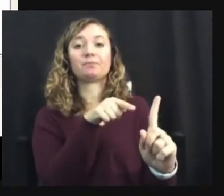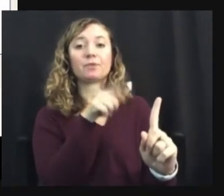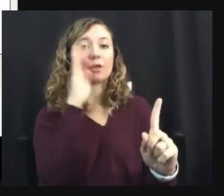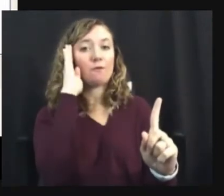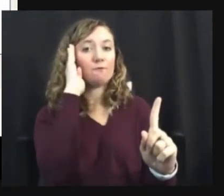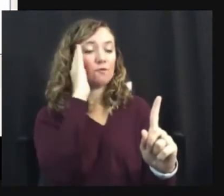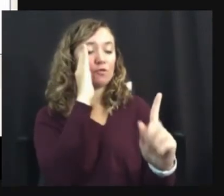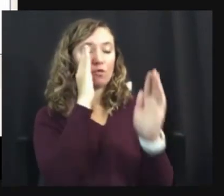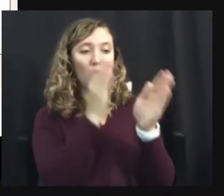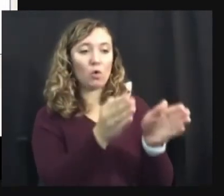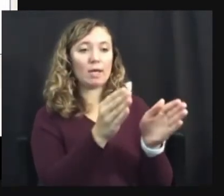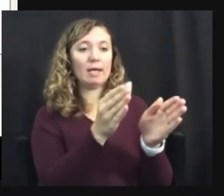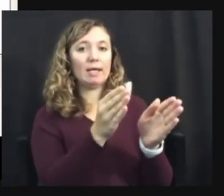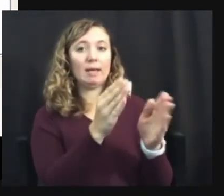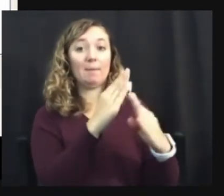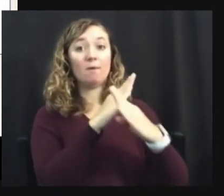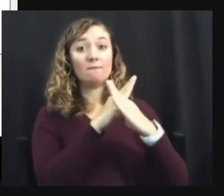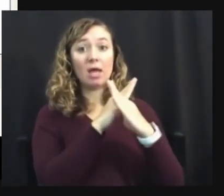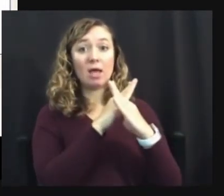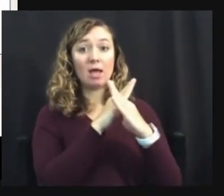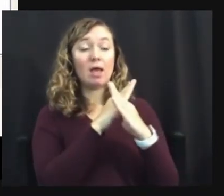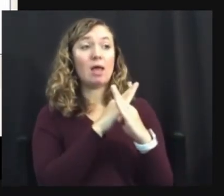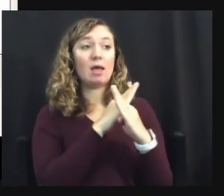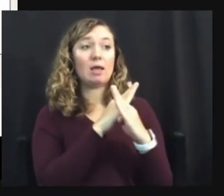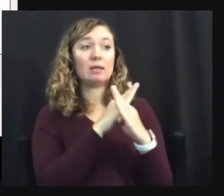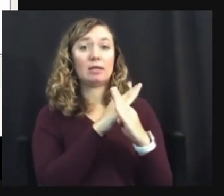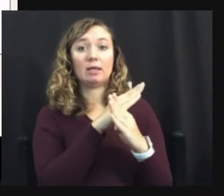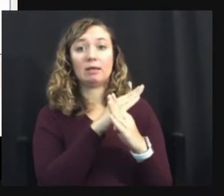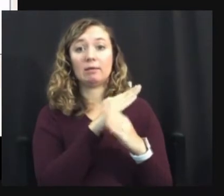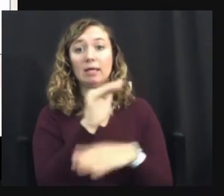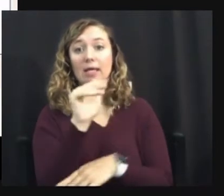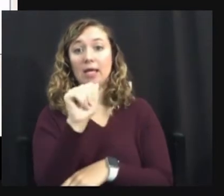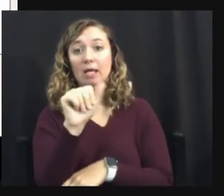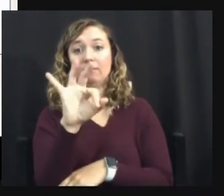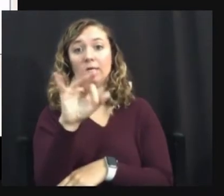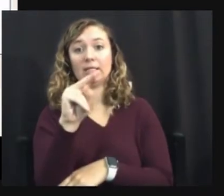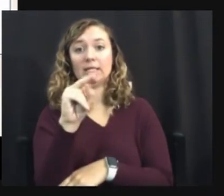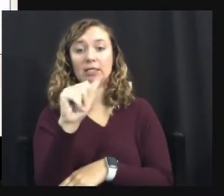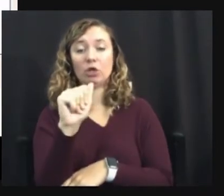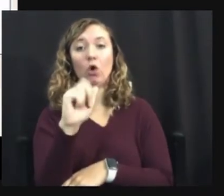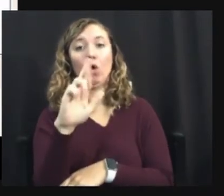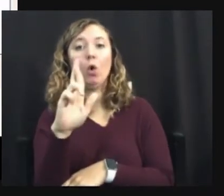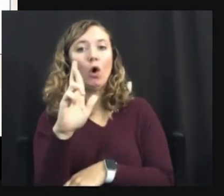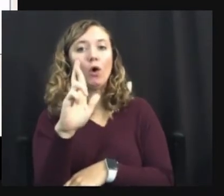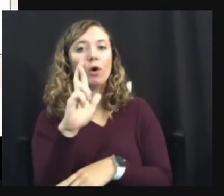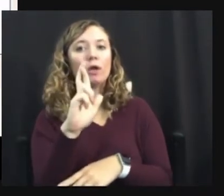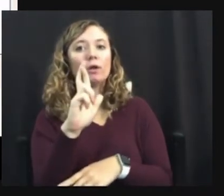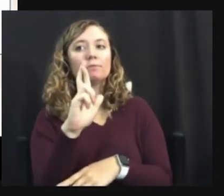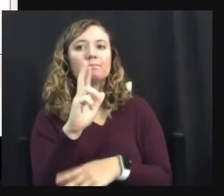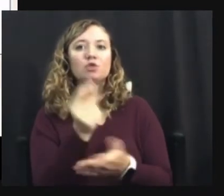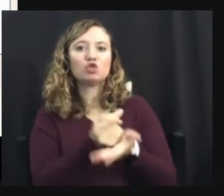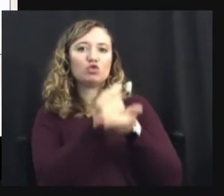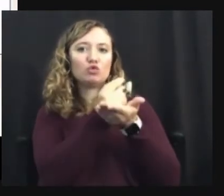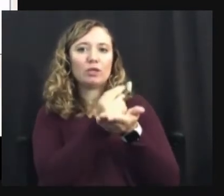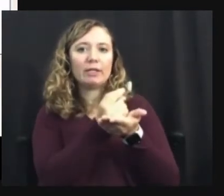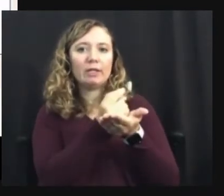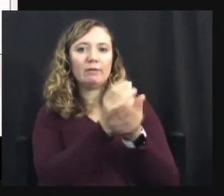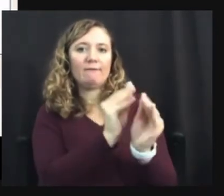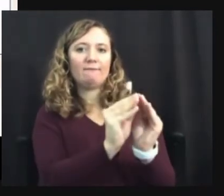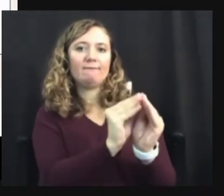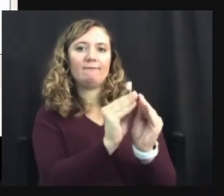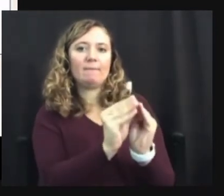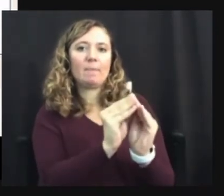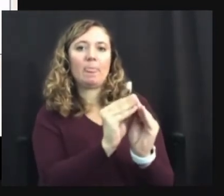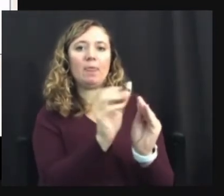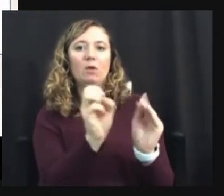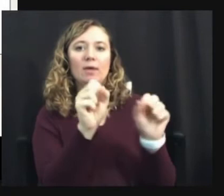on either preventing aphantasia or treating it somehow to like make them start to visualize,